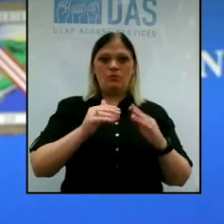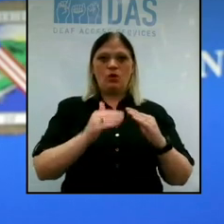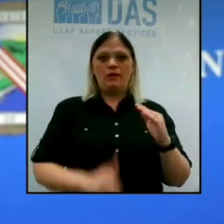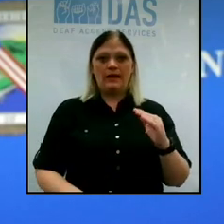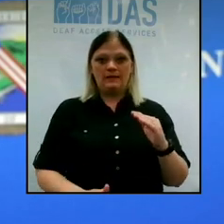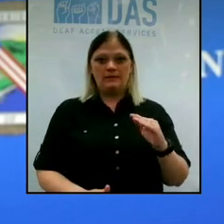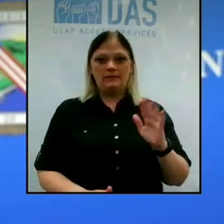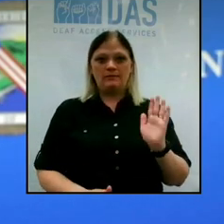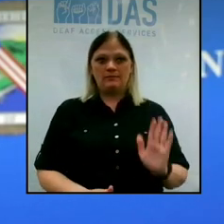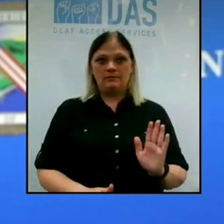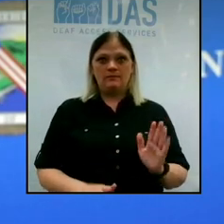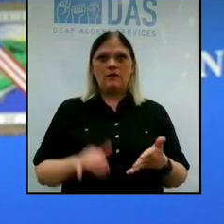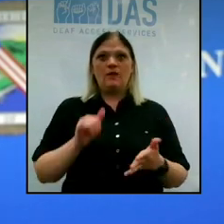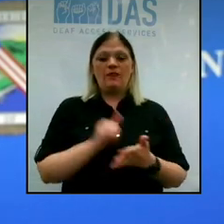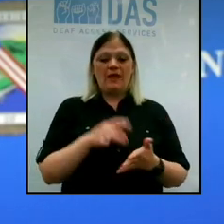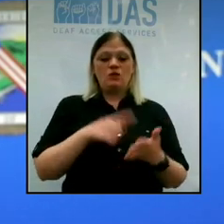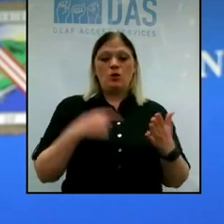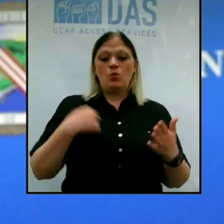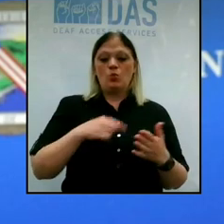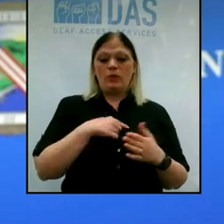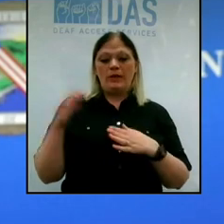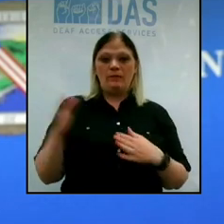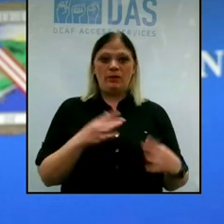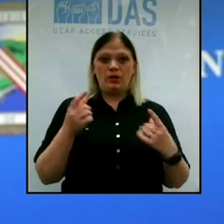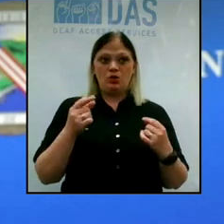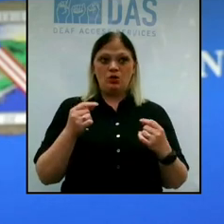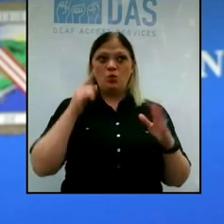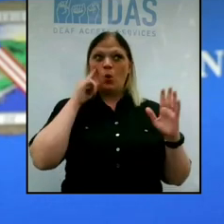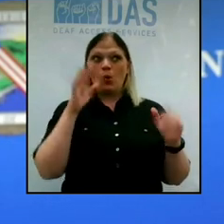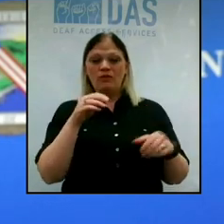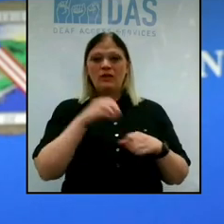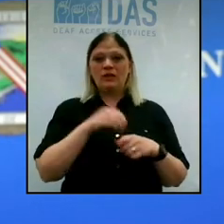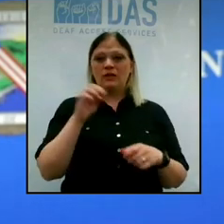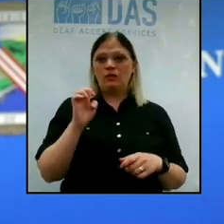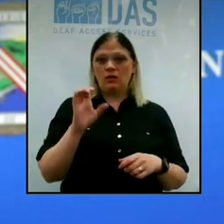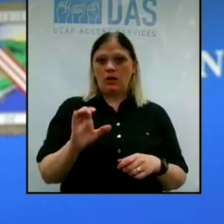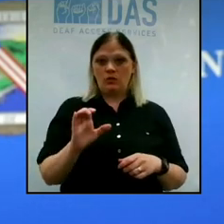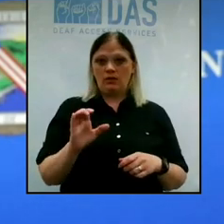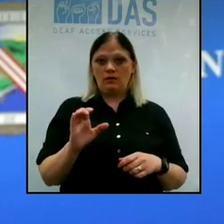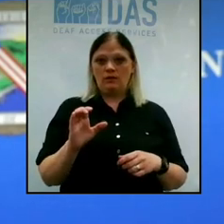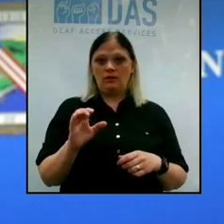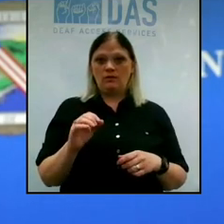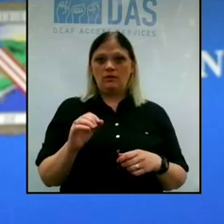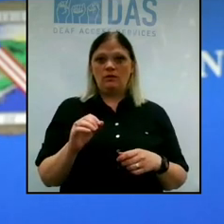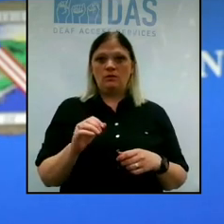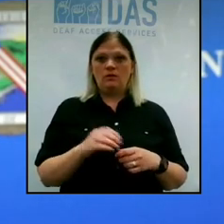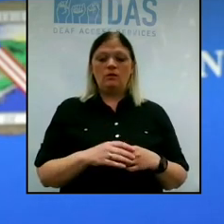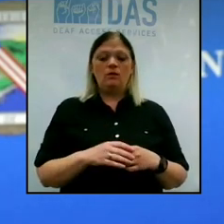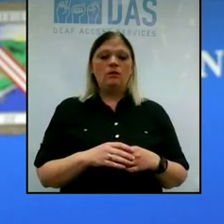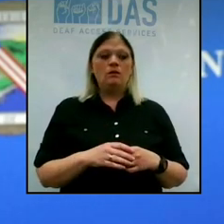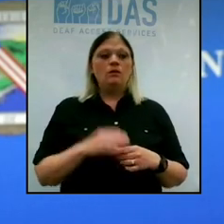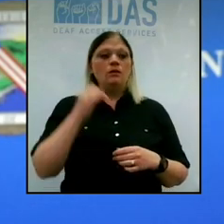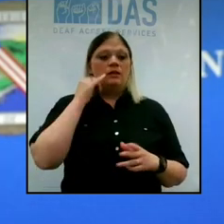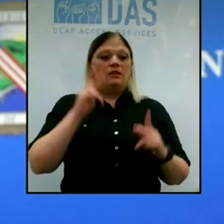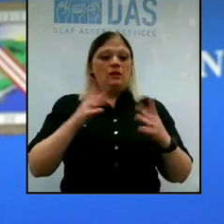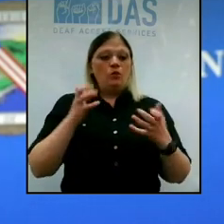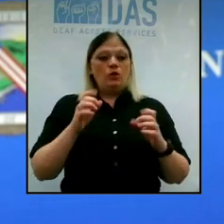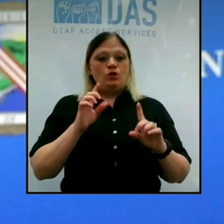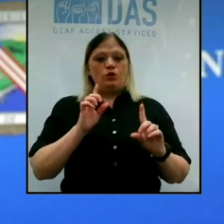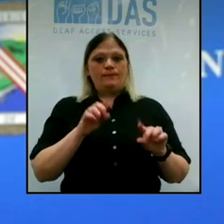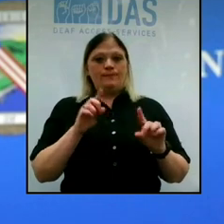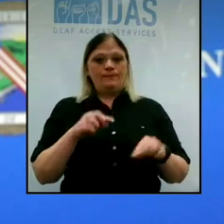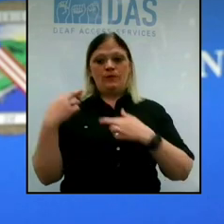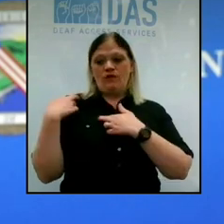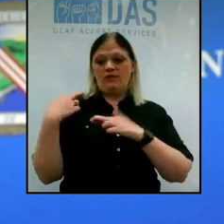that is what we are all planning to do, hopefully, in Erie County. So if people want to, you know, attend a